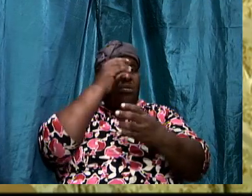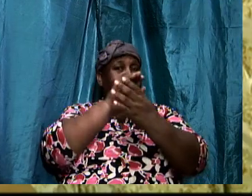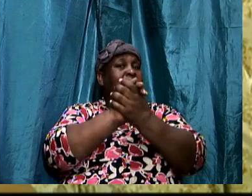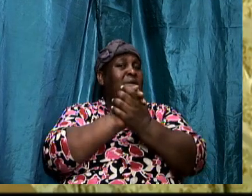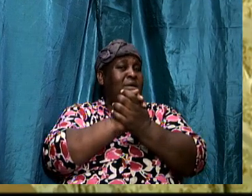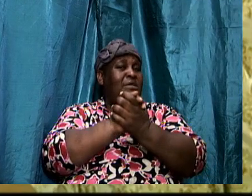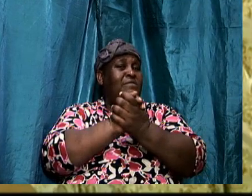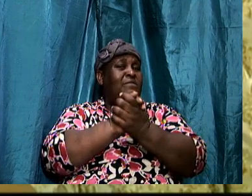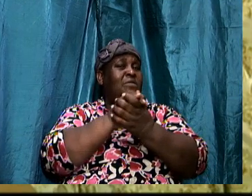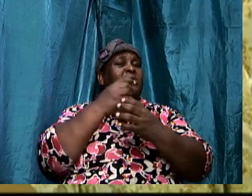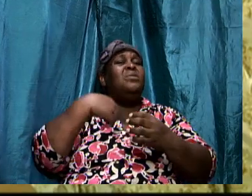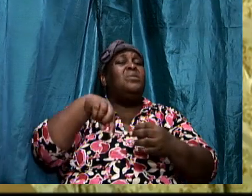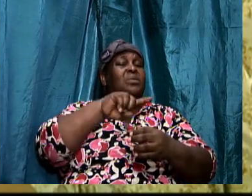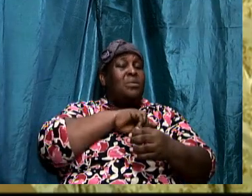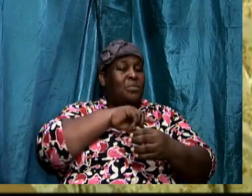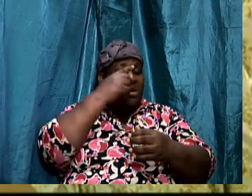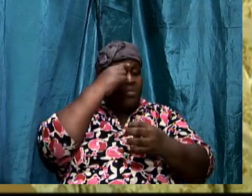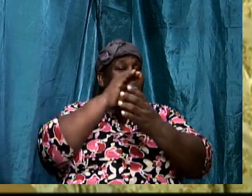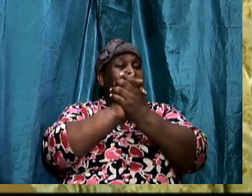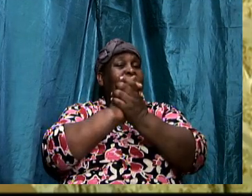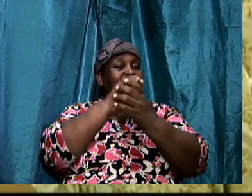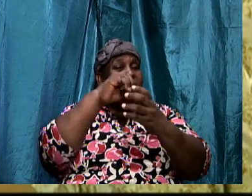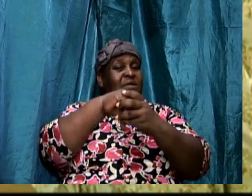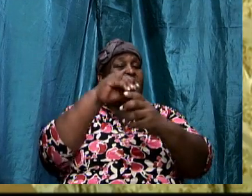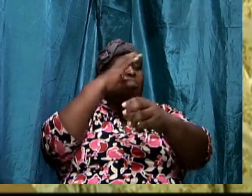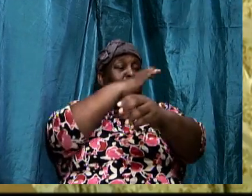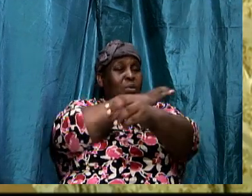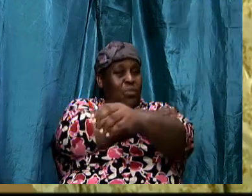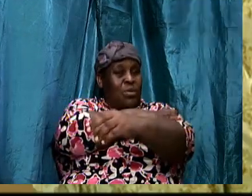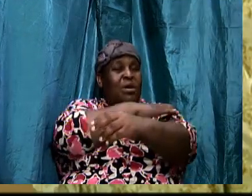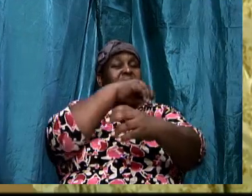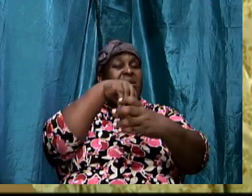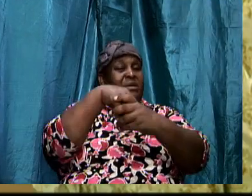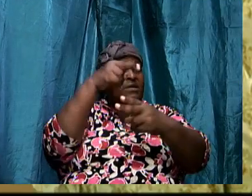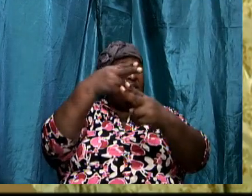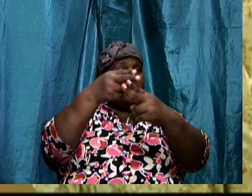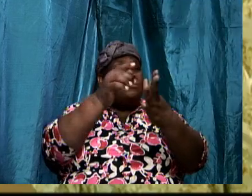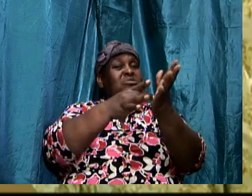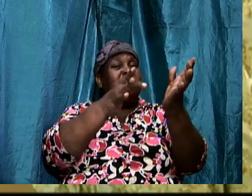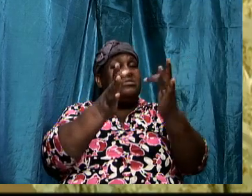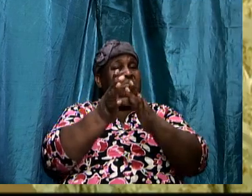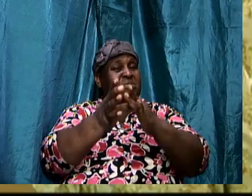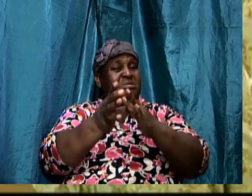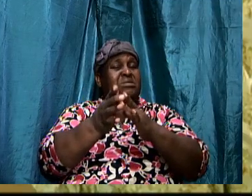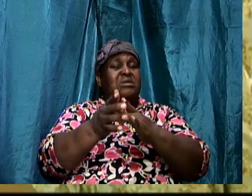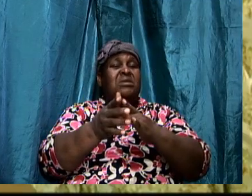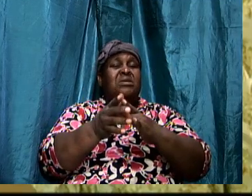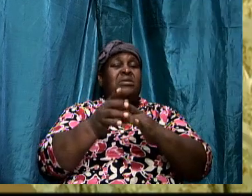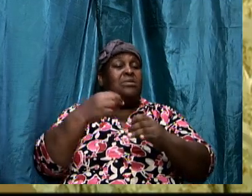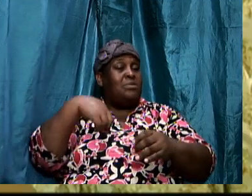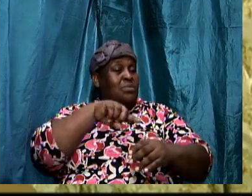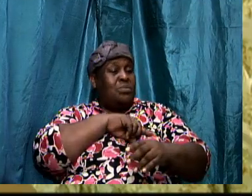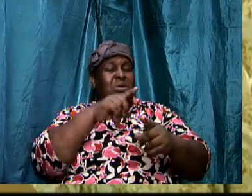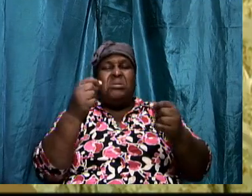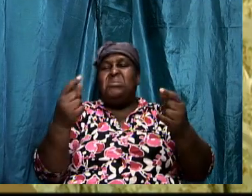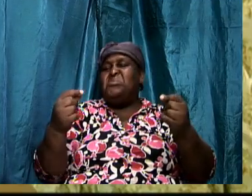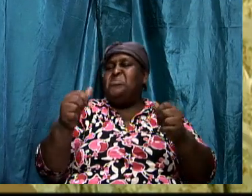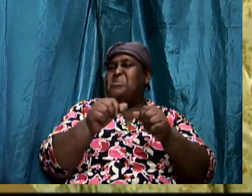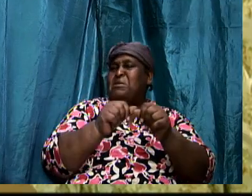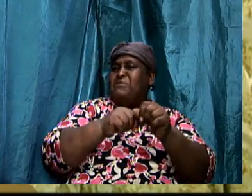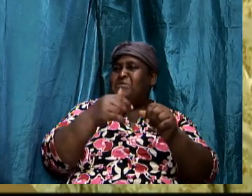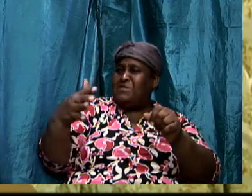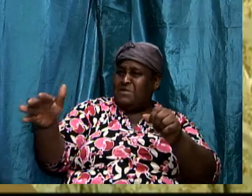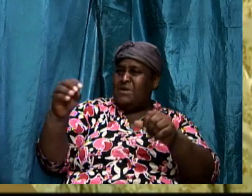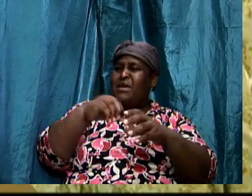in the power of the name of Jesus. We do everything in the name, everything with the name, because the